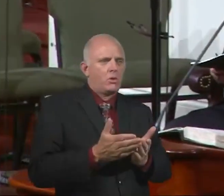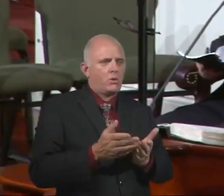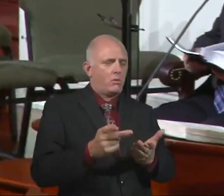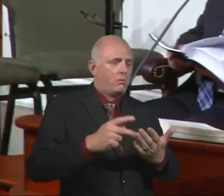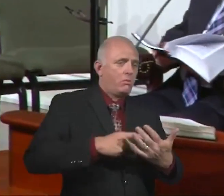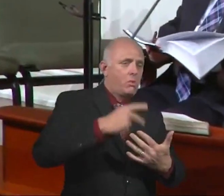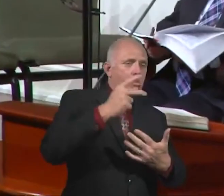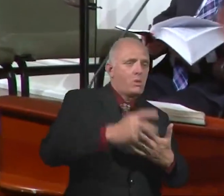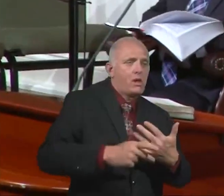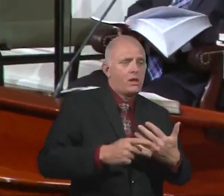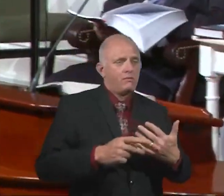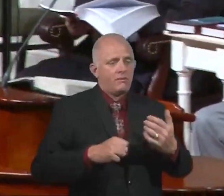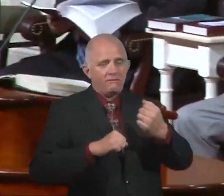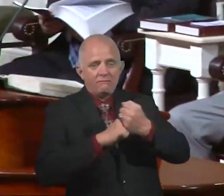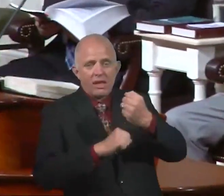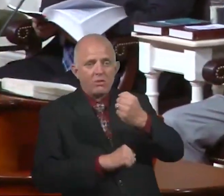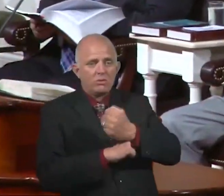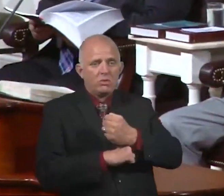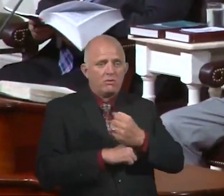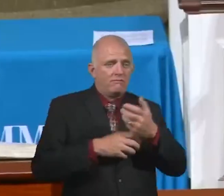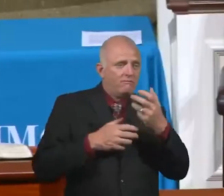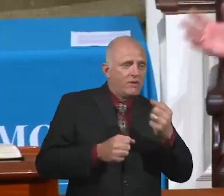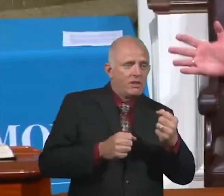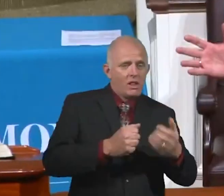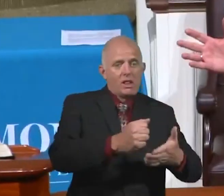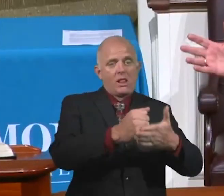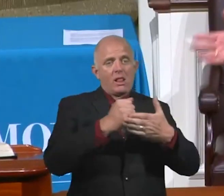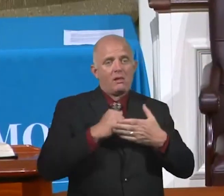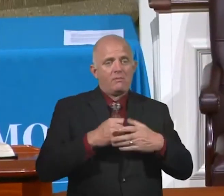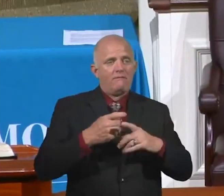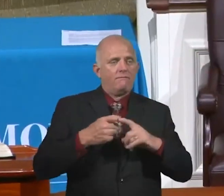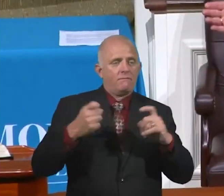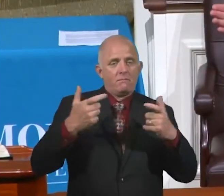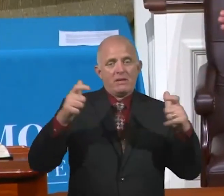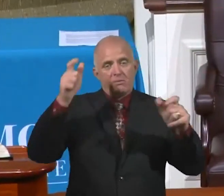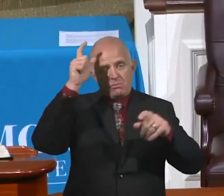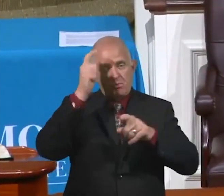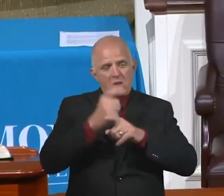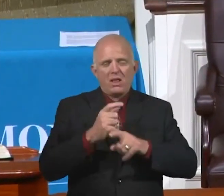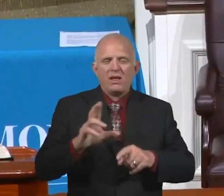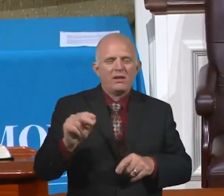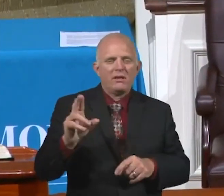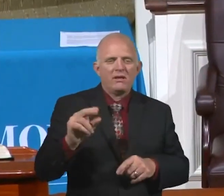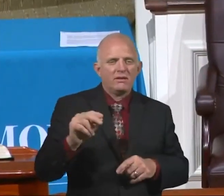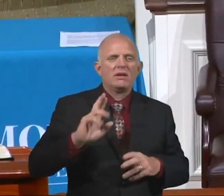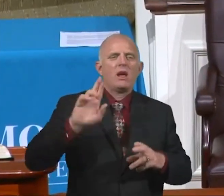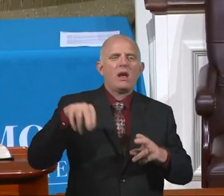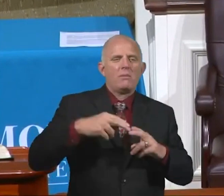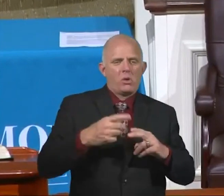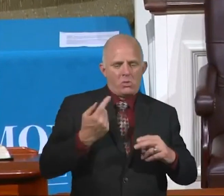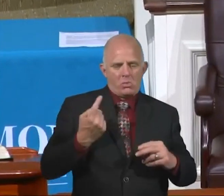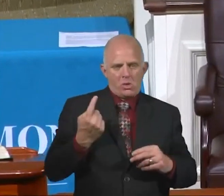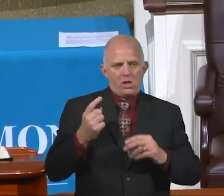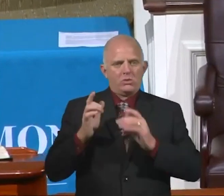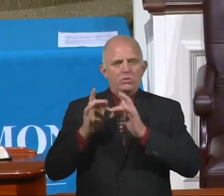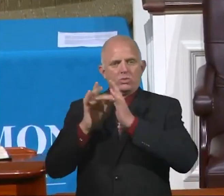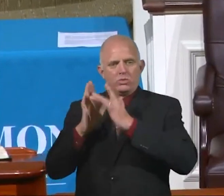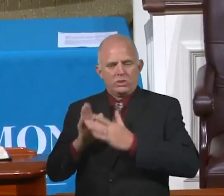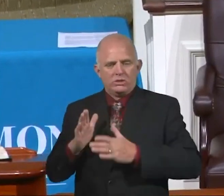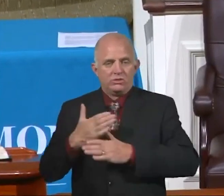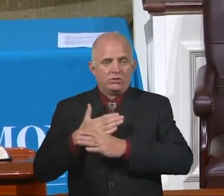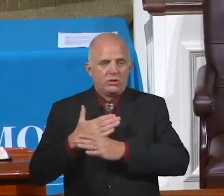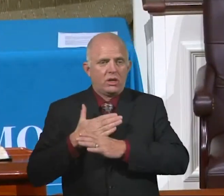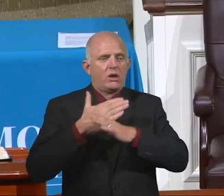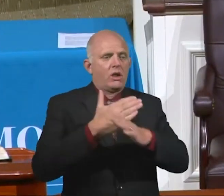foundations of our faith or help from a big brother. It's not about one-on-one. It's about one Christian sharing the life of Christ with another Christian. Taking